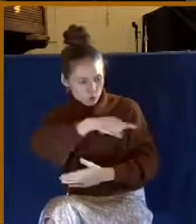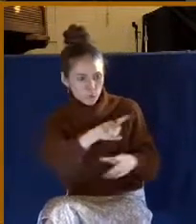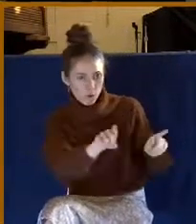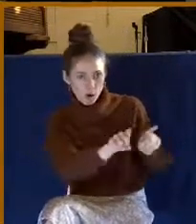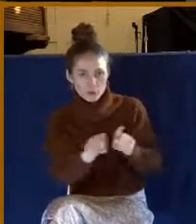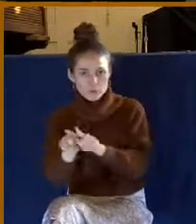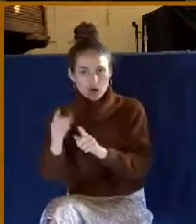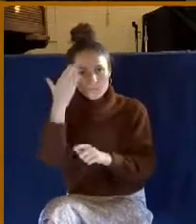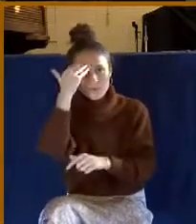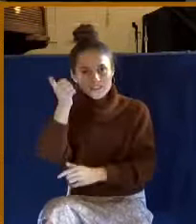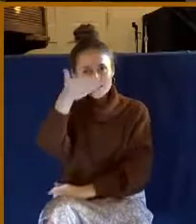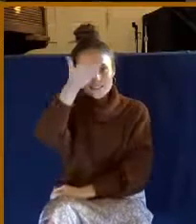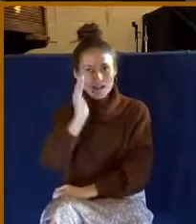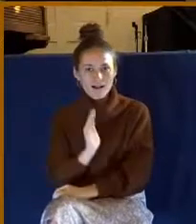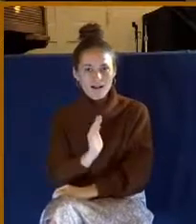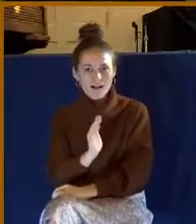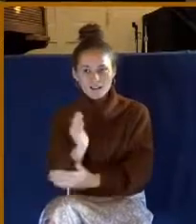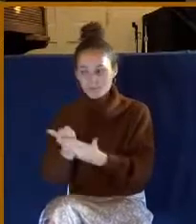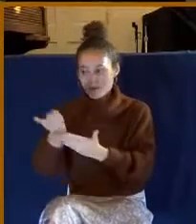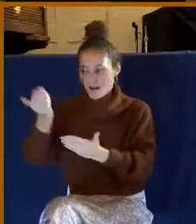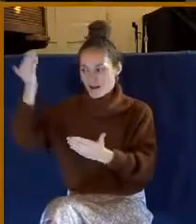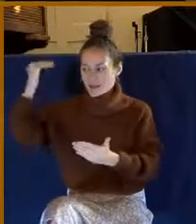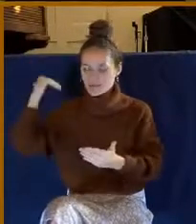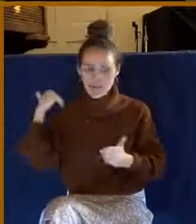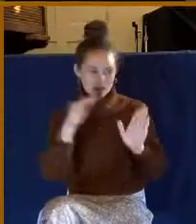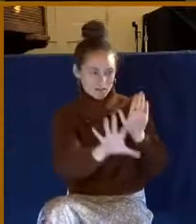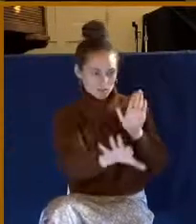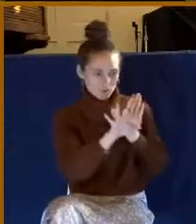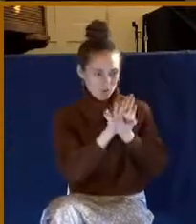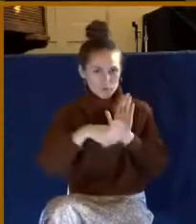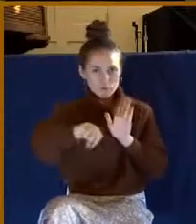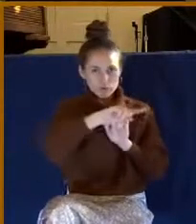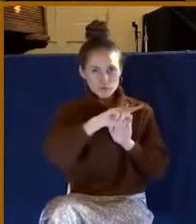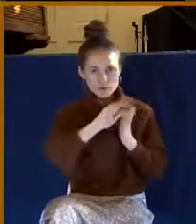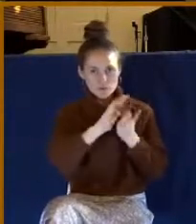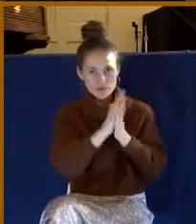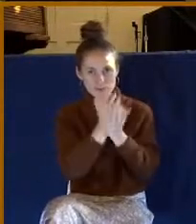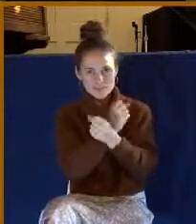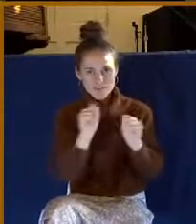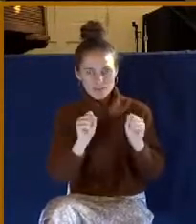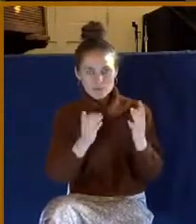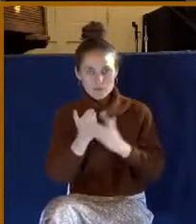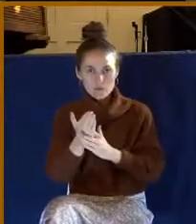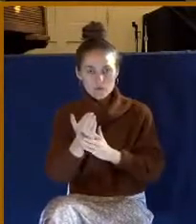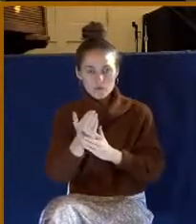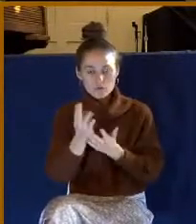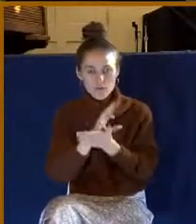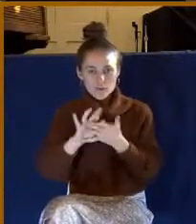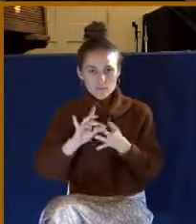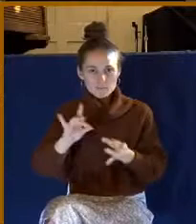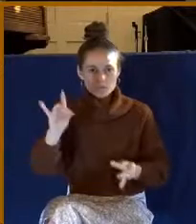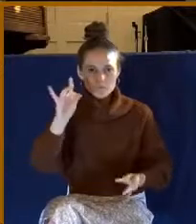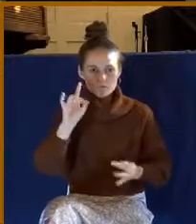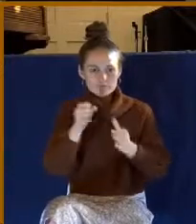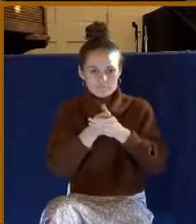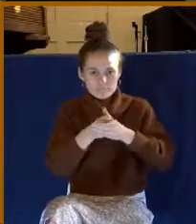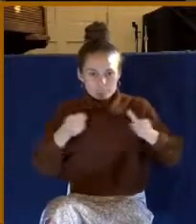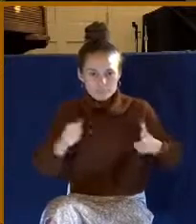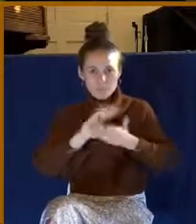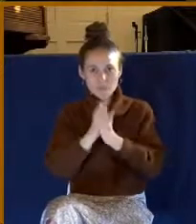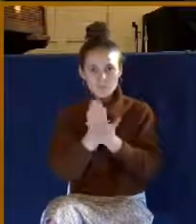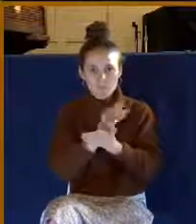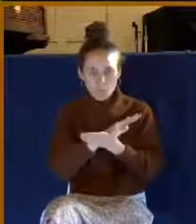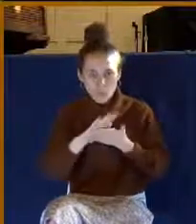hath from the beginning chosen you to salvation through sanctification of the Spirit and belief of the truth.